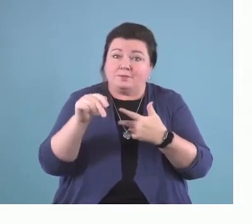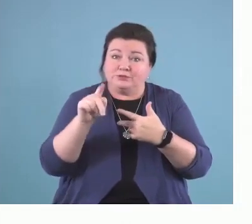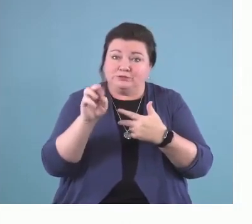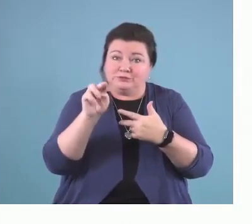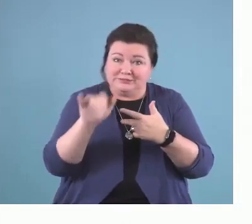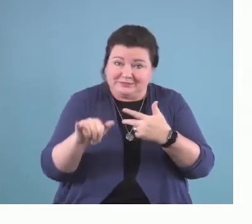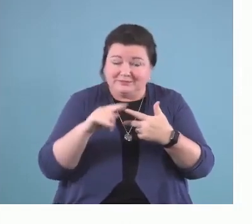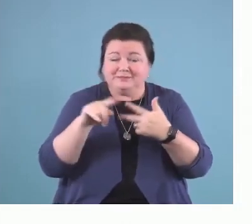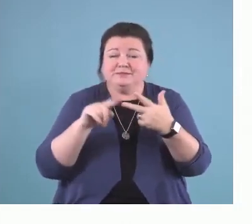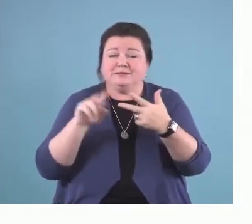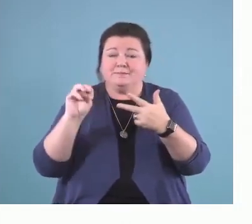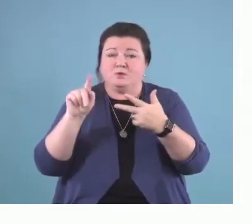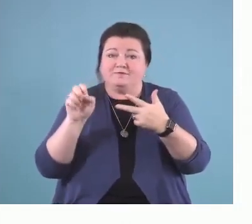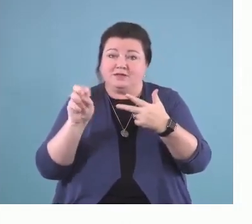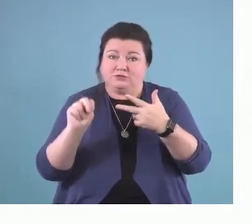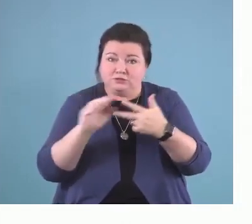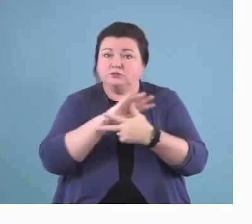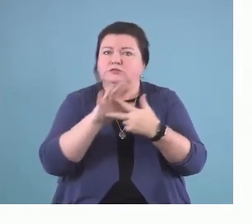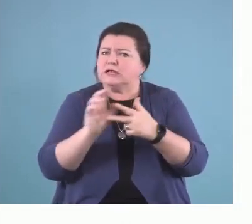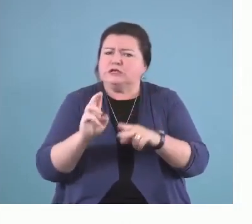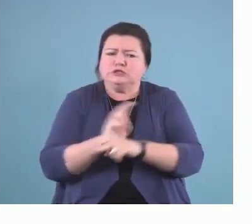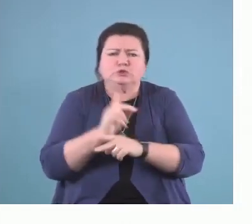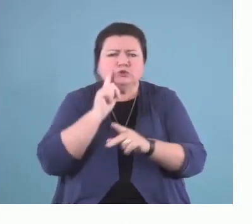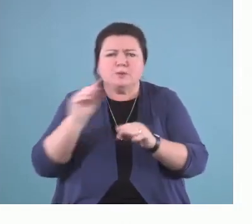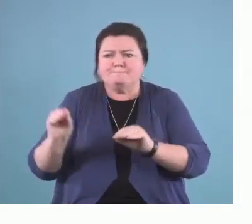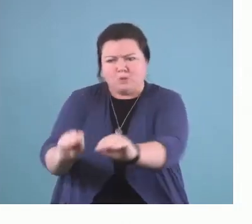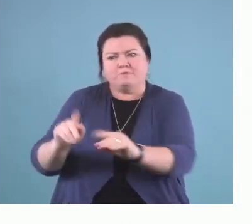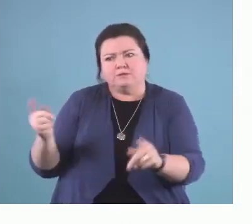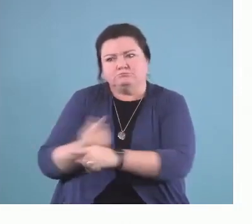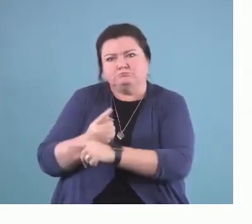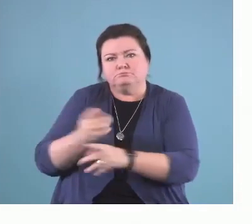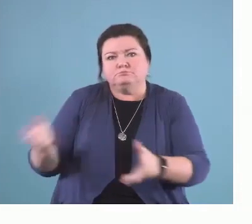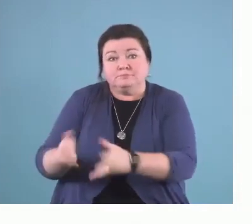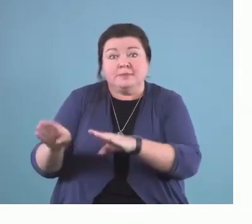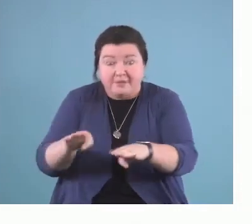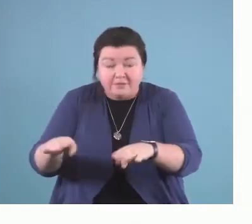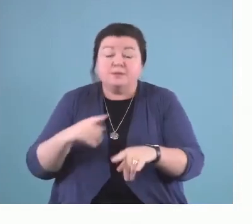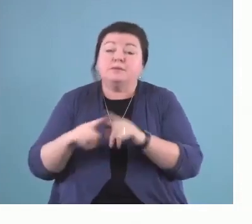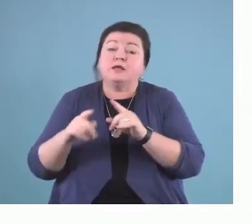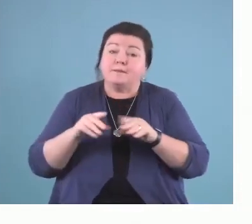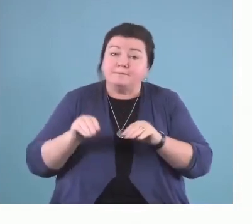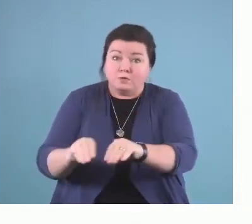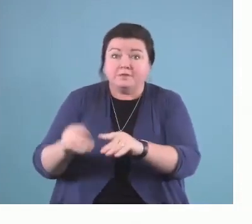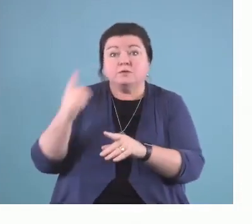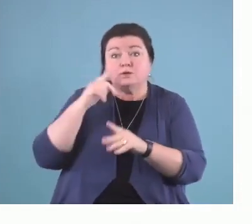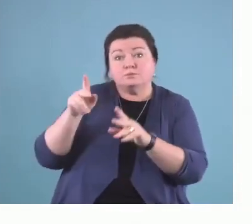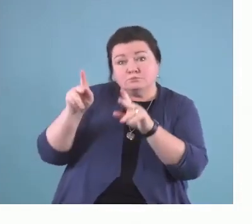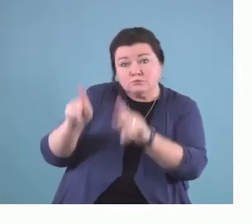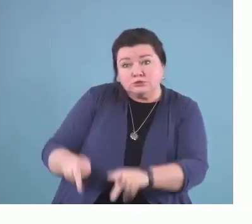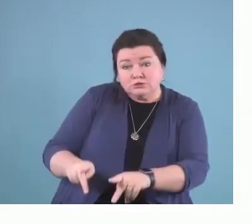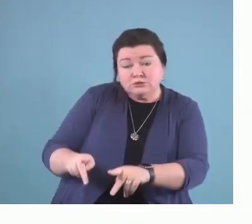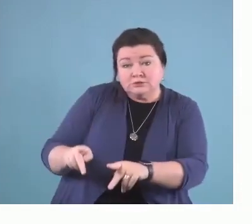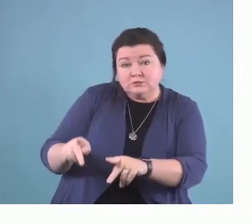And this model can be used to bring about not only individual or family behavior,